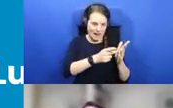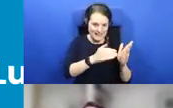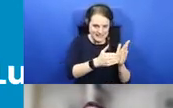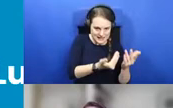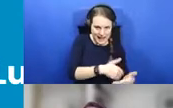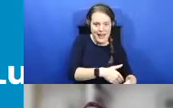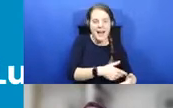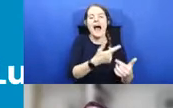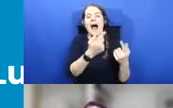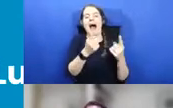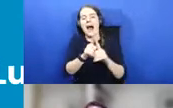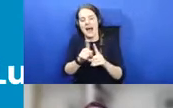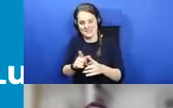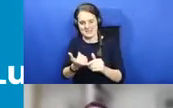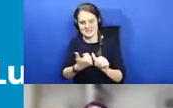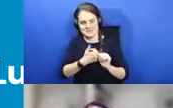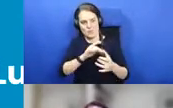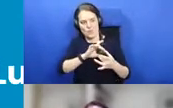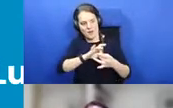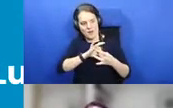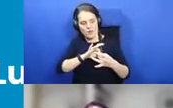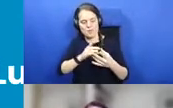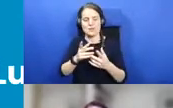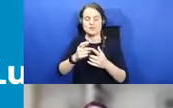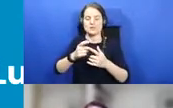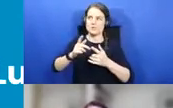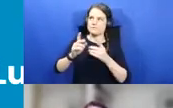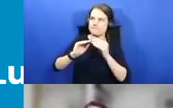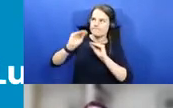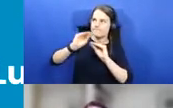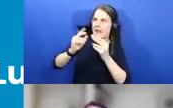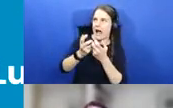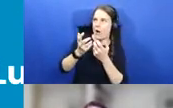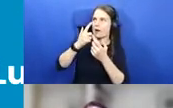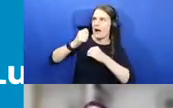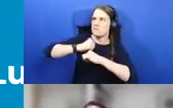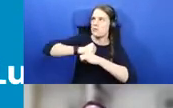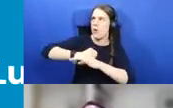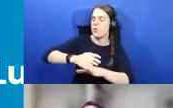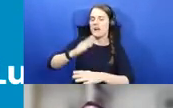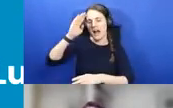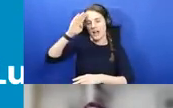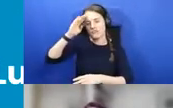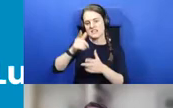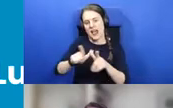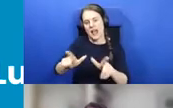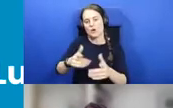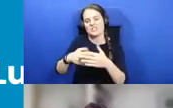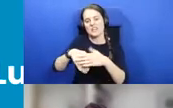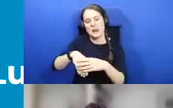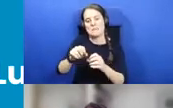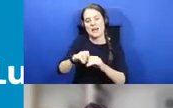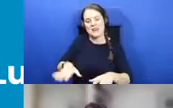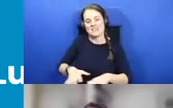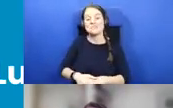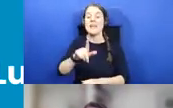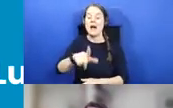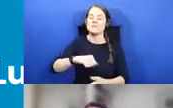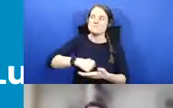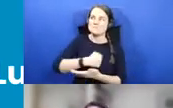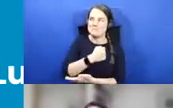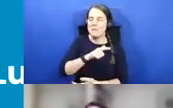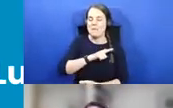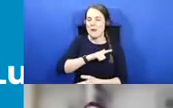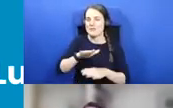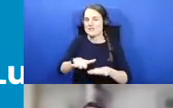on how we can support and promote the Irish language in the city of Belfast. Due to my children's bedtimes this